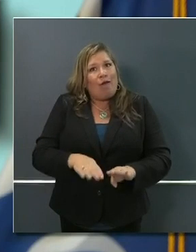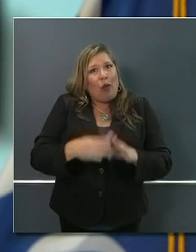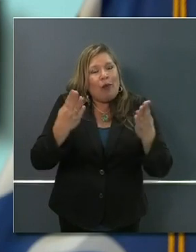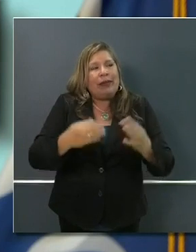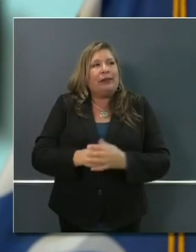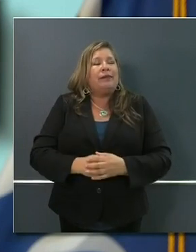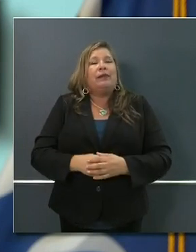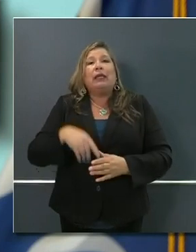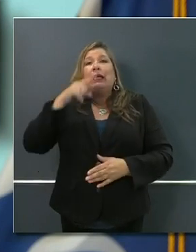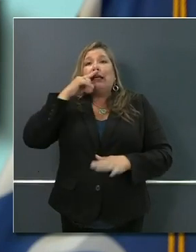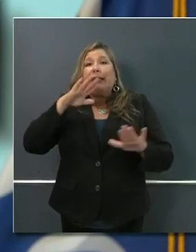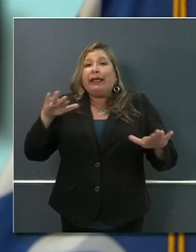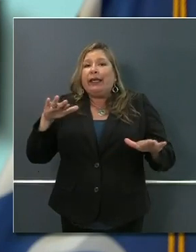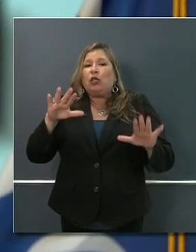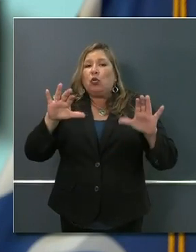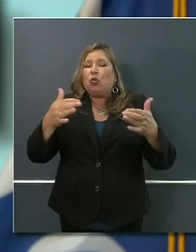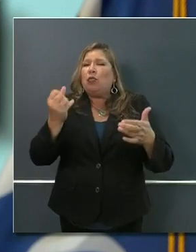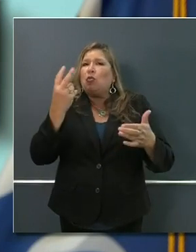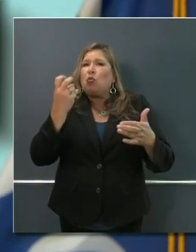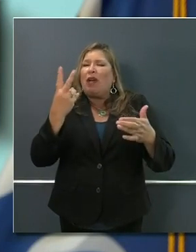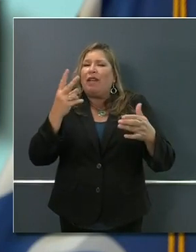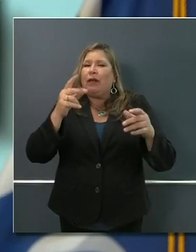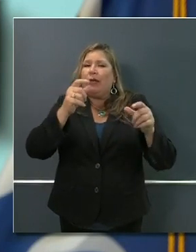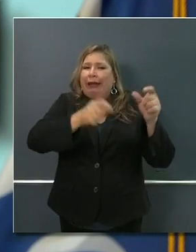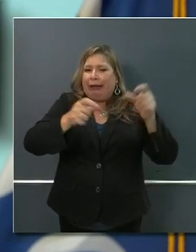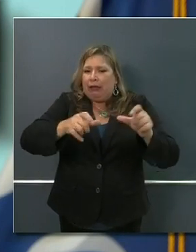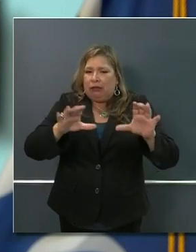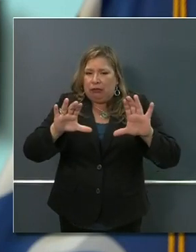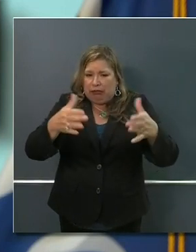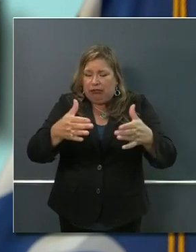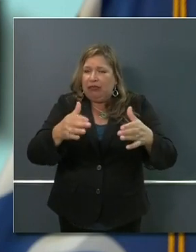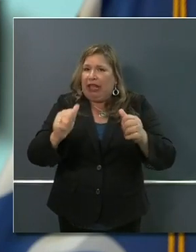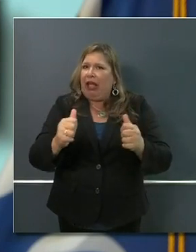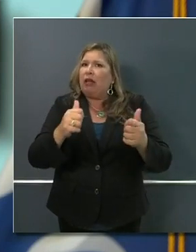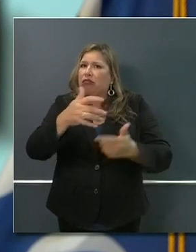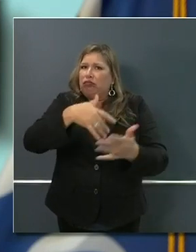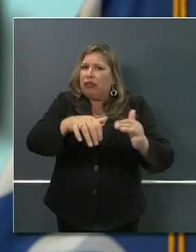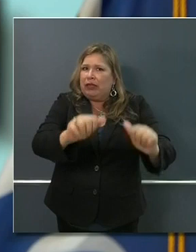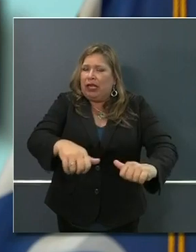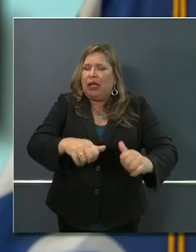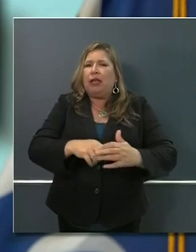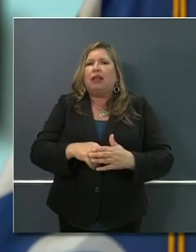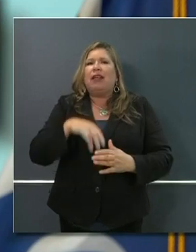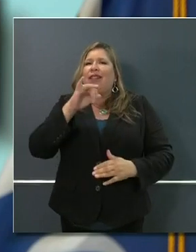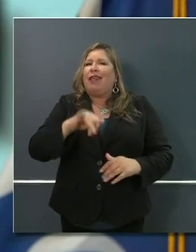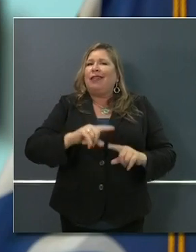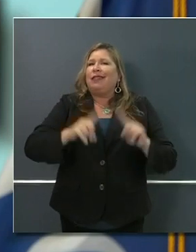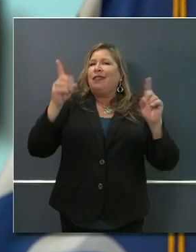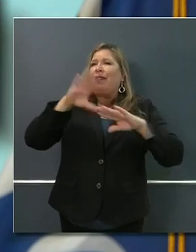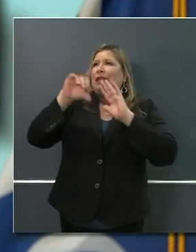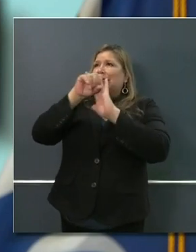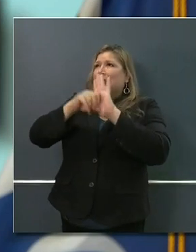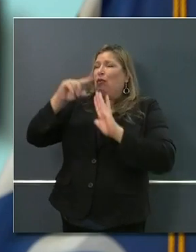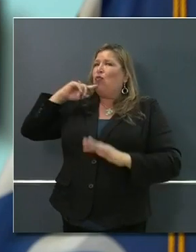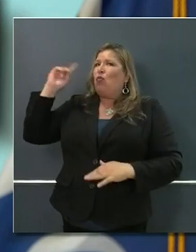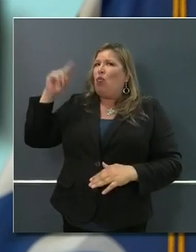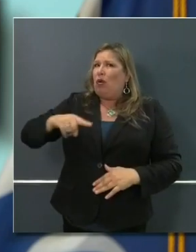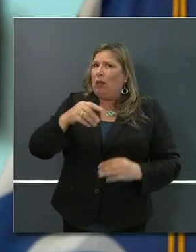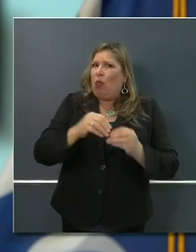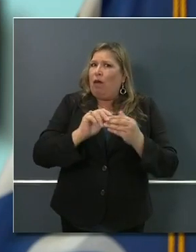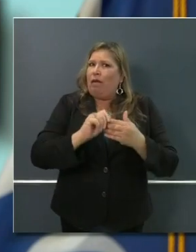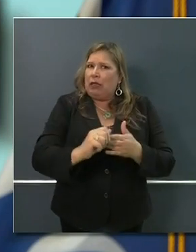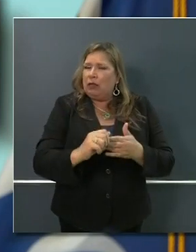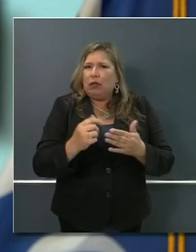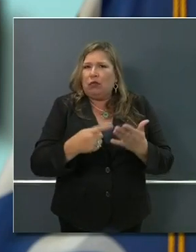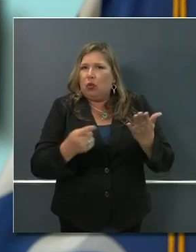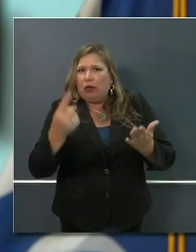the state's order at all to allow for some of those things that clearly Bay Area officials seem to believe are safe? And secondly, can you just talk more about Phase 2 that